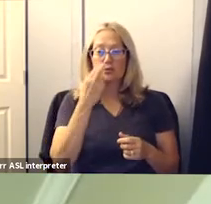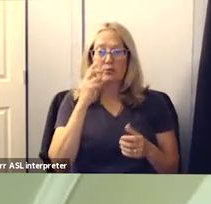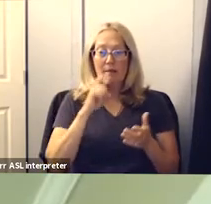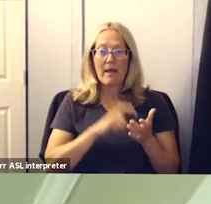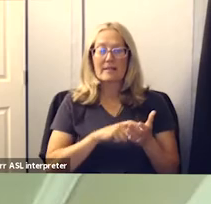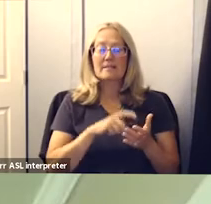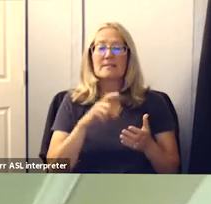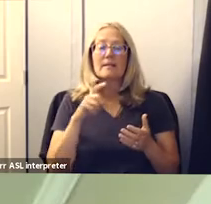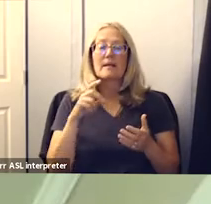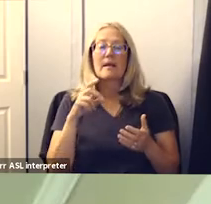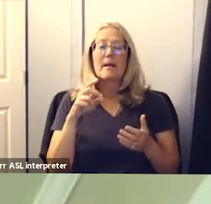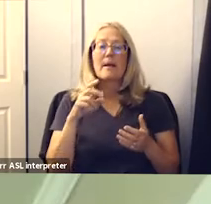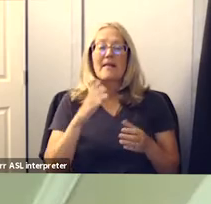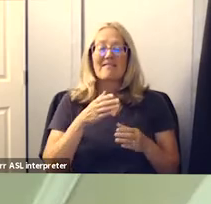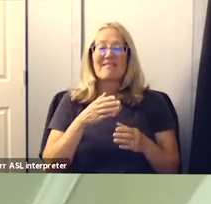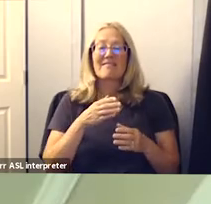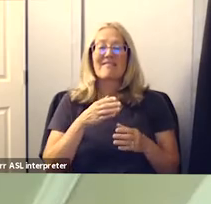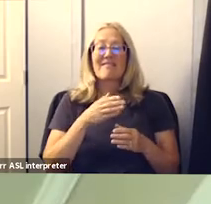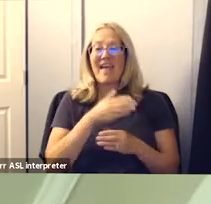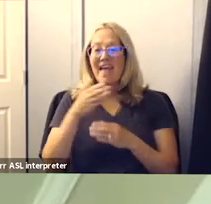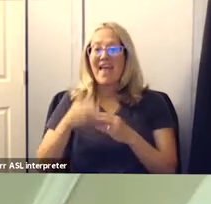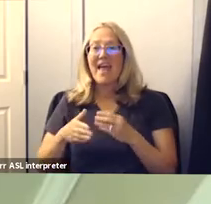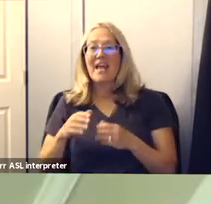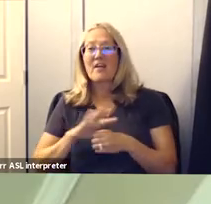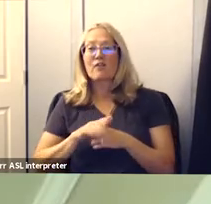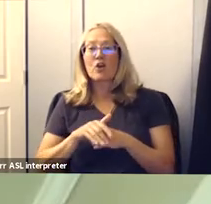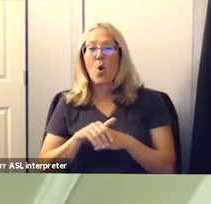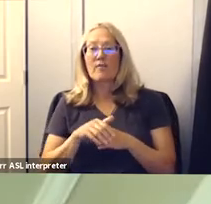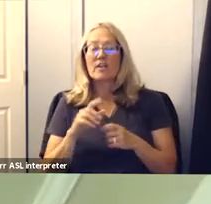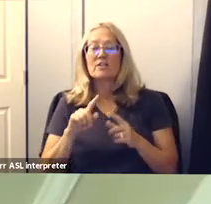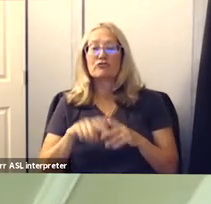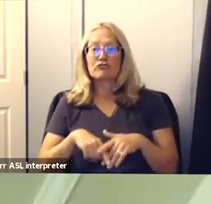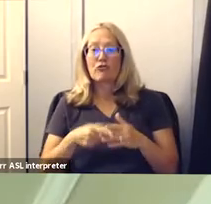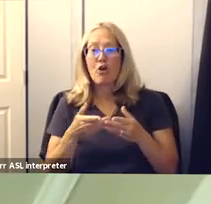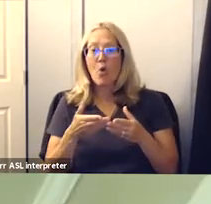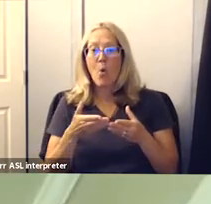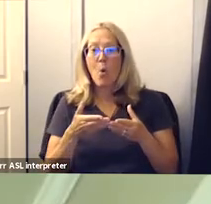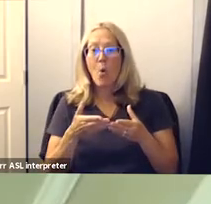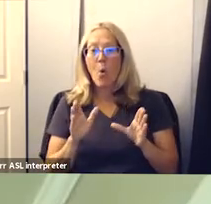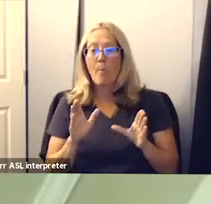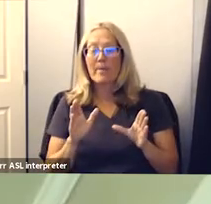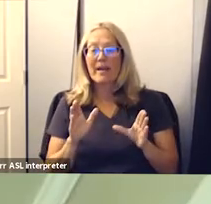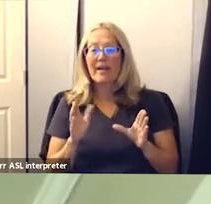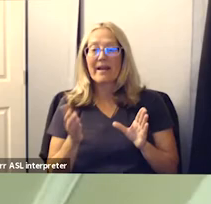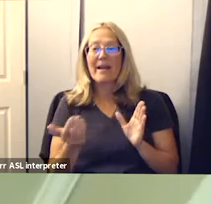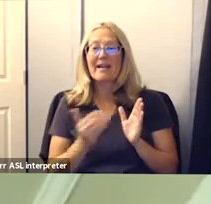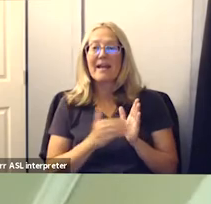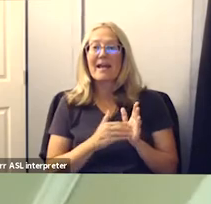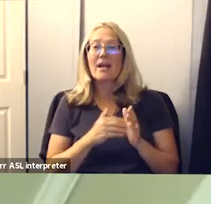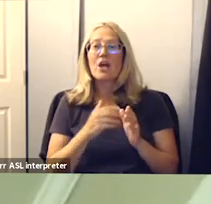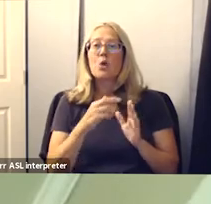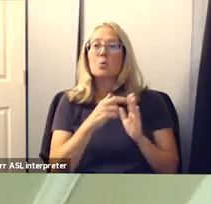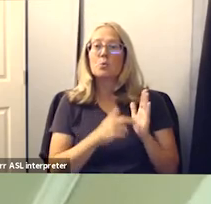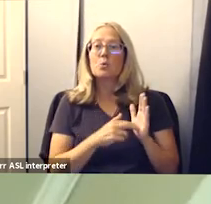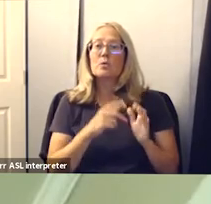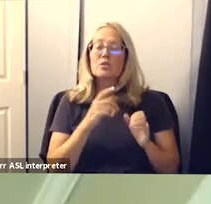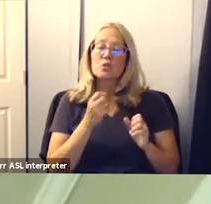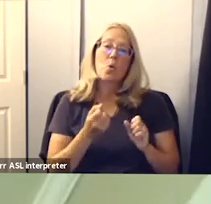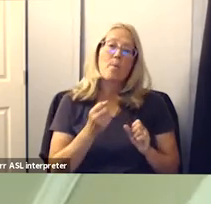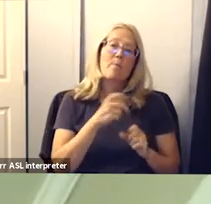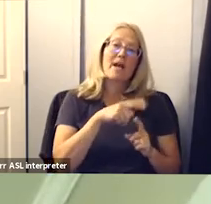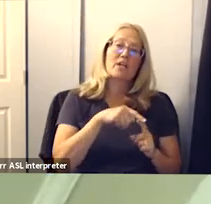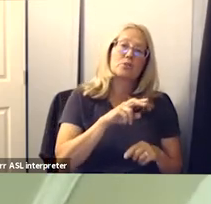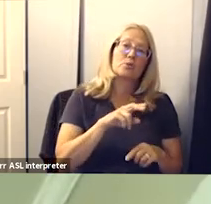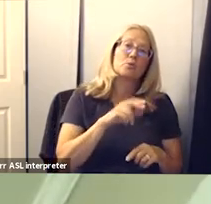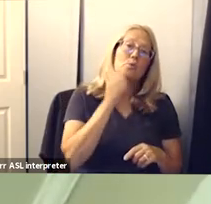toward the end of our covid when we started opening things back up the the guidance was that we could go back to our normal cleaning methods